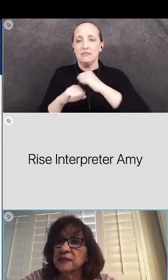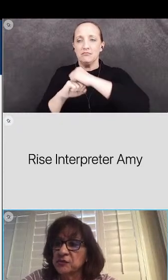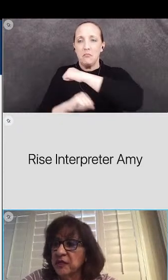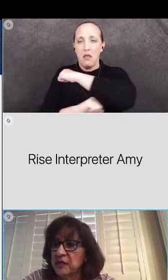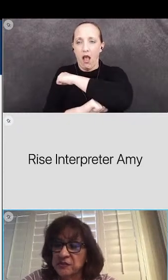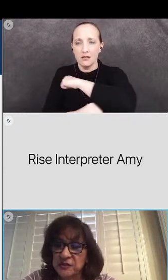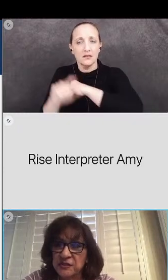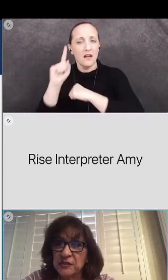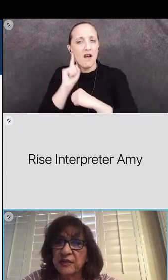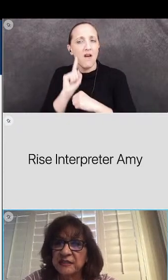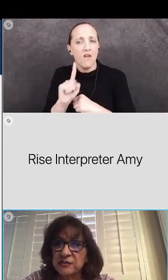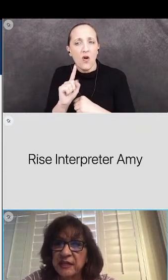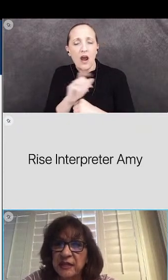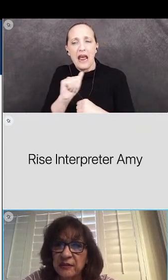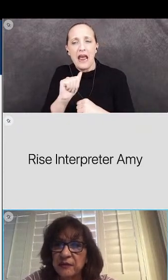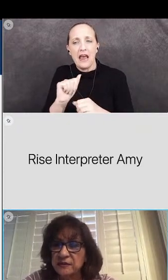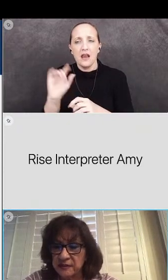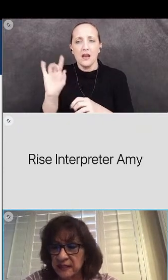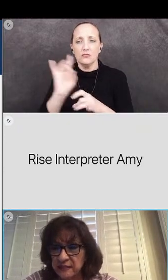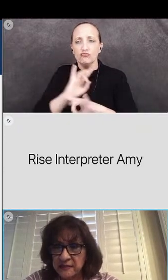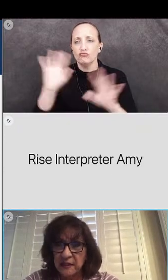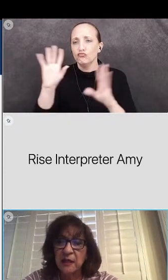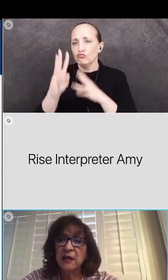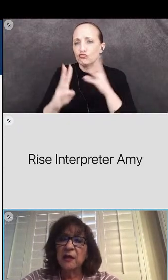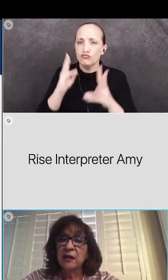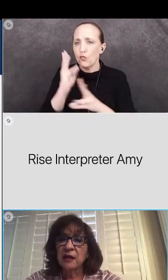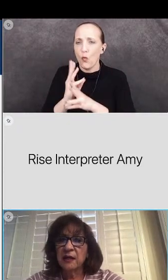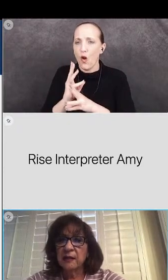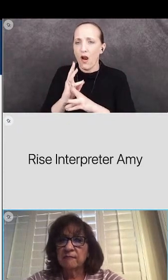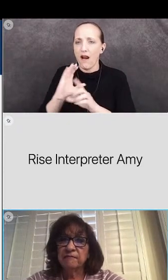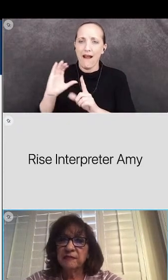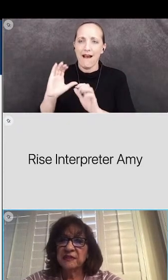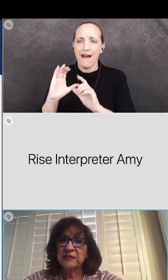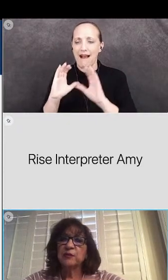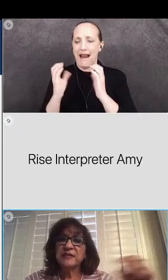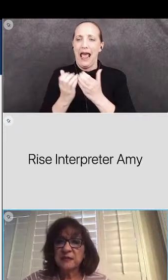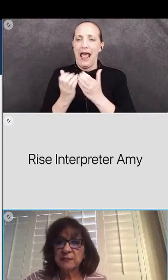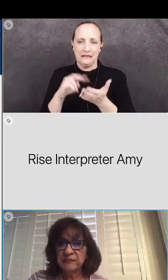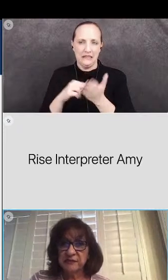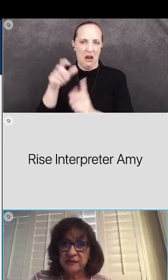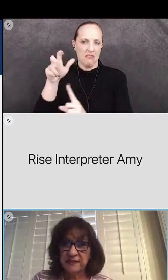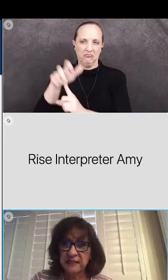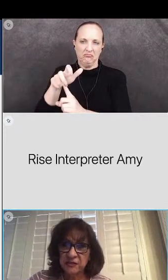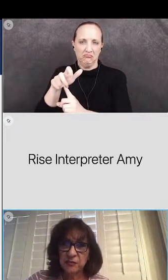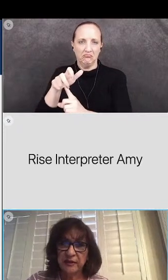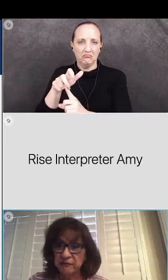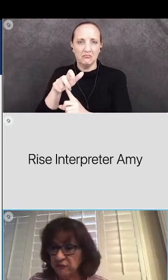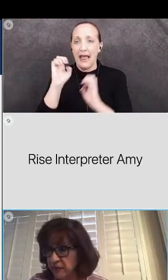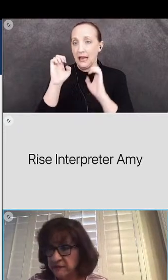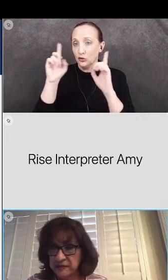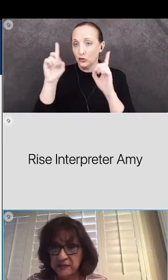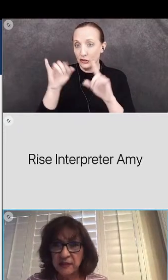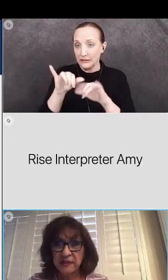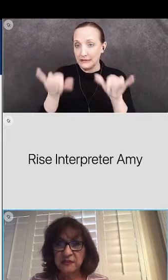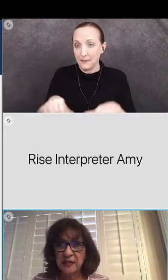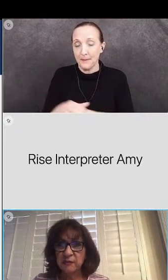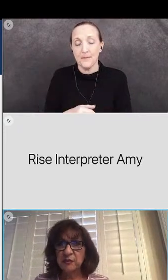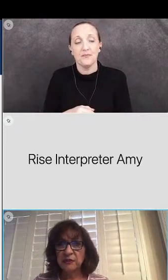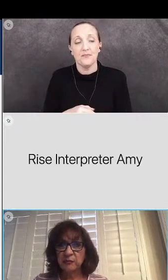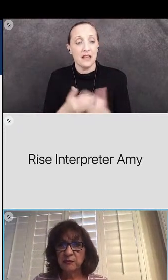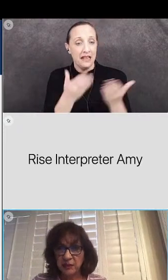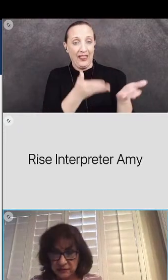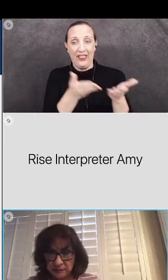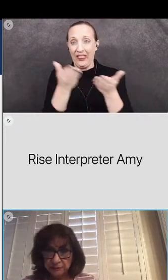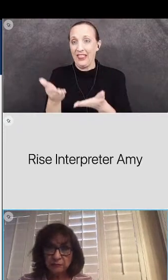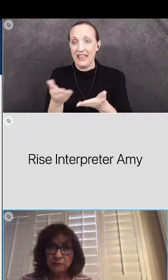world class education system. It's here. The success, the recipe for success is right in front of us in